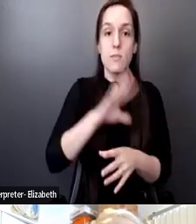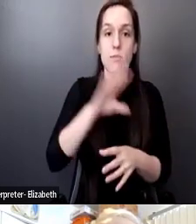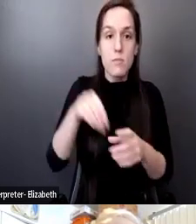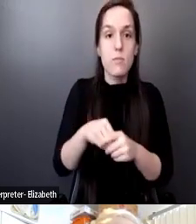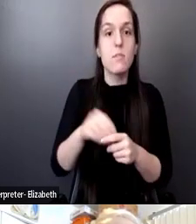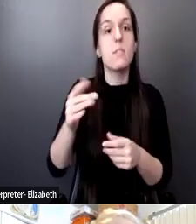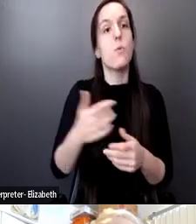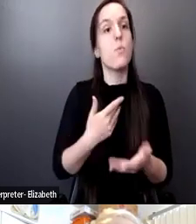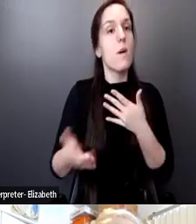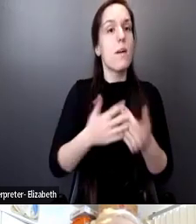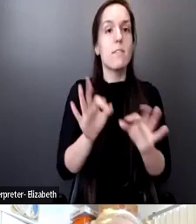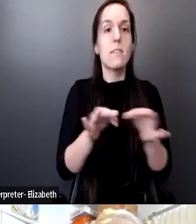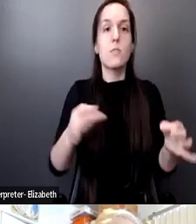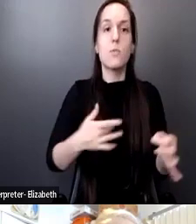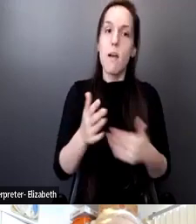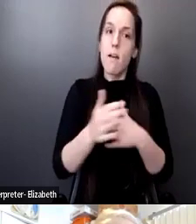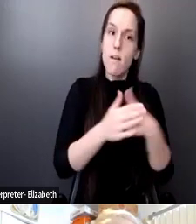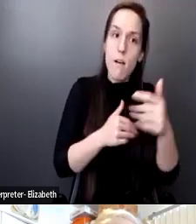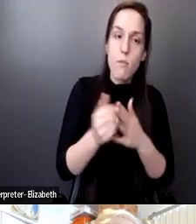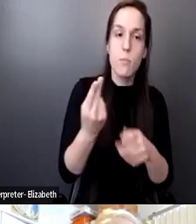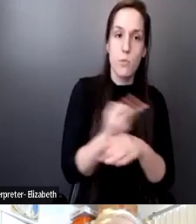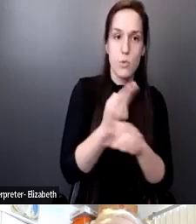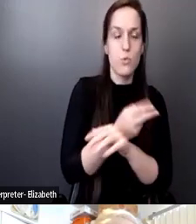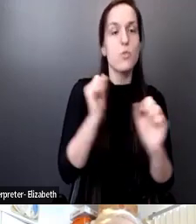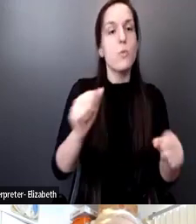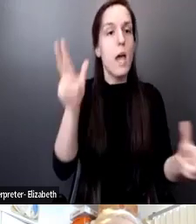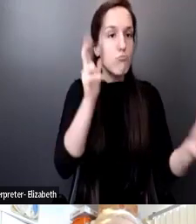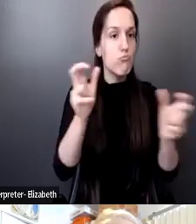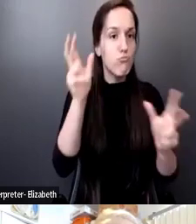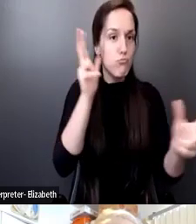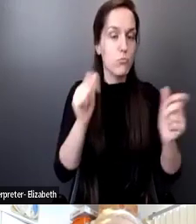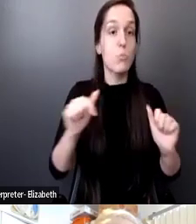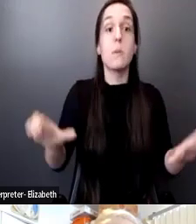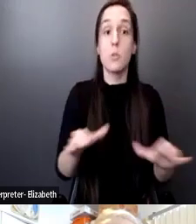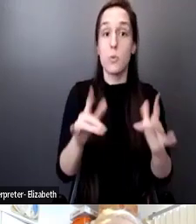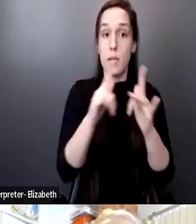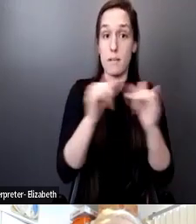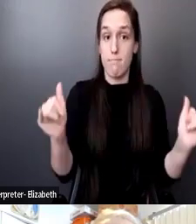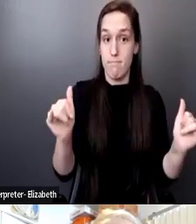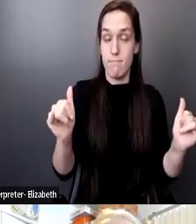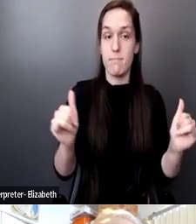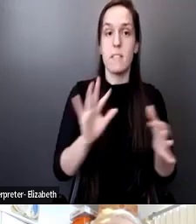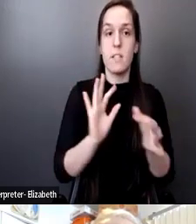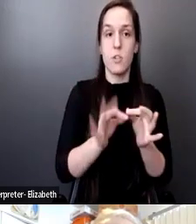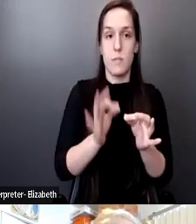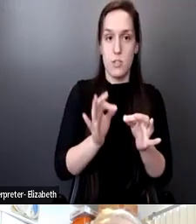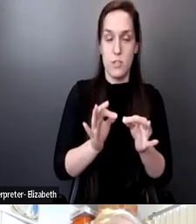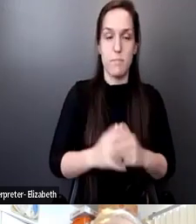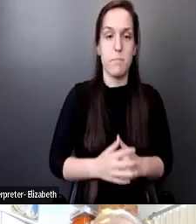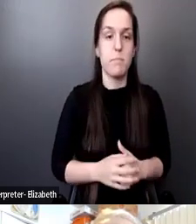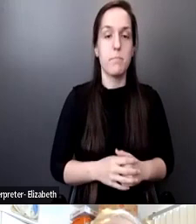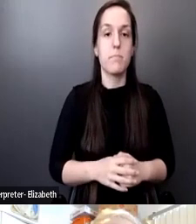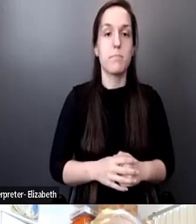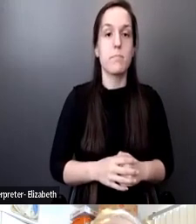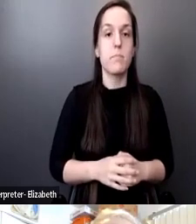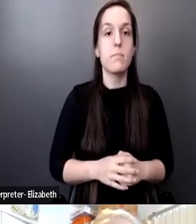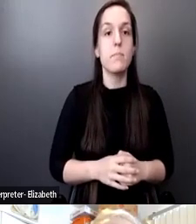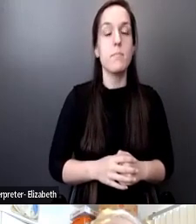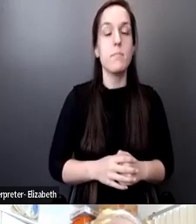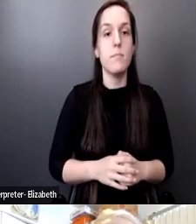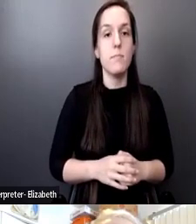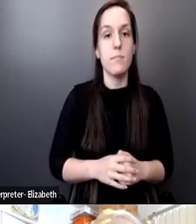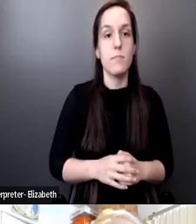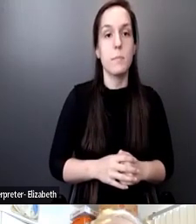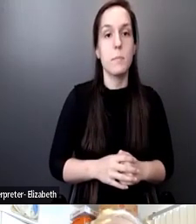most comfortable. We are going to do this through simultaneous interpretation. I am going to invite everyone